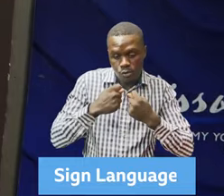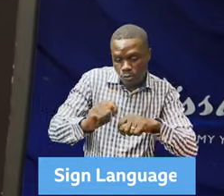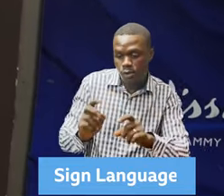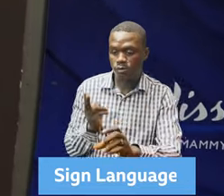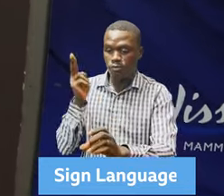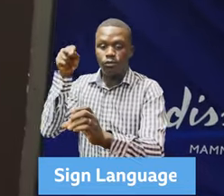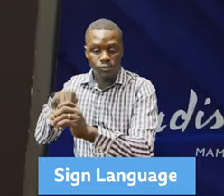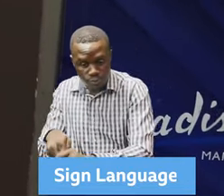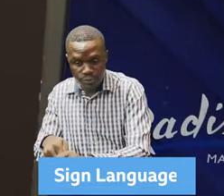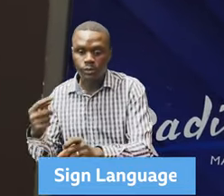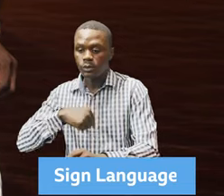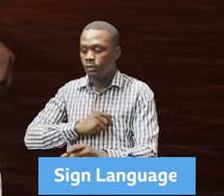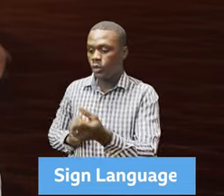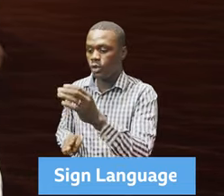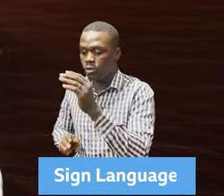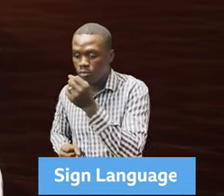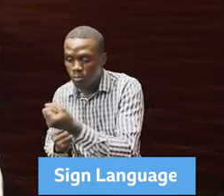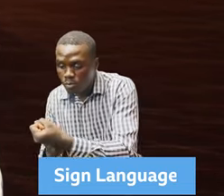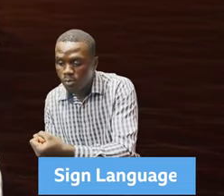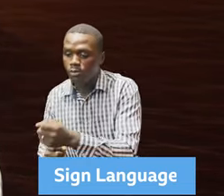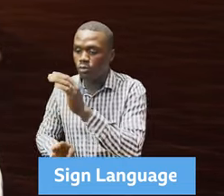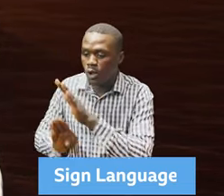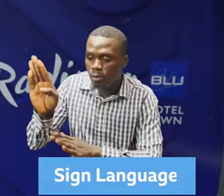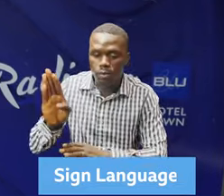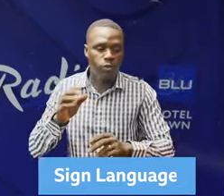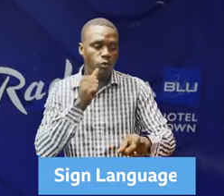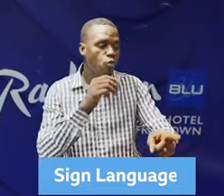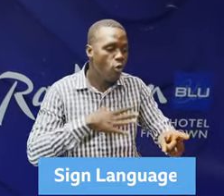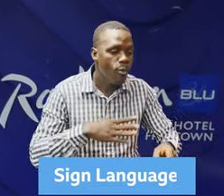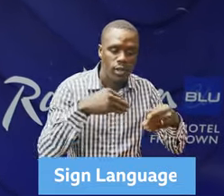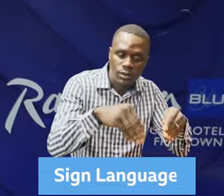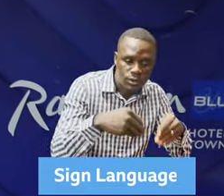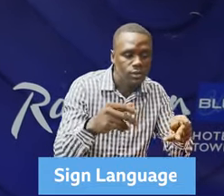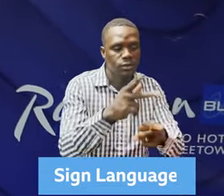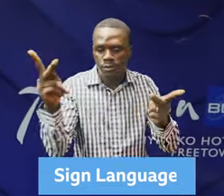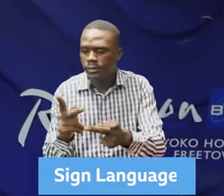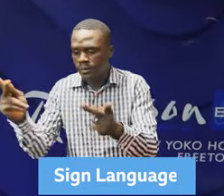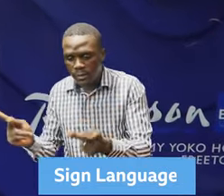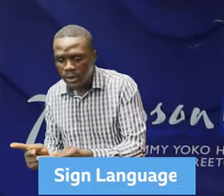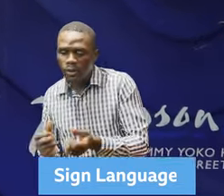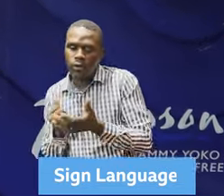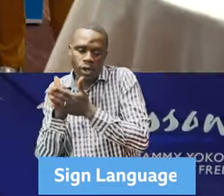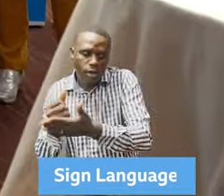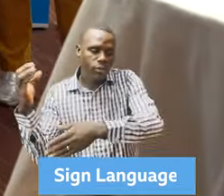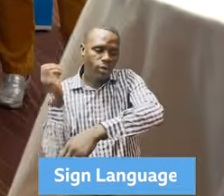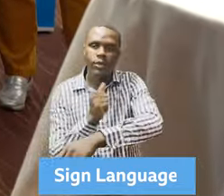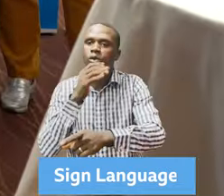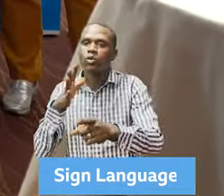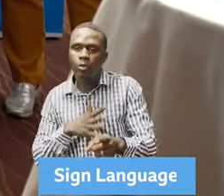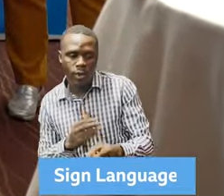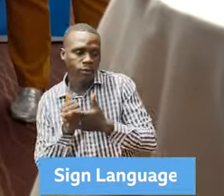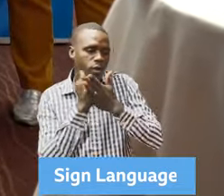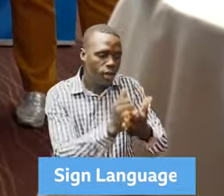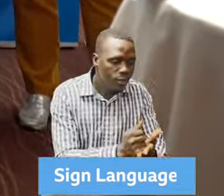business women's business center for the economic empowerment of women and also through climate smart agriculture.